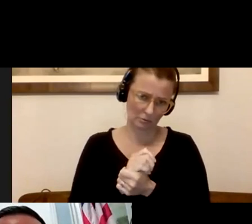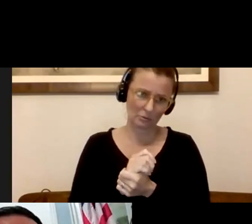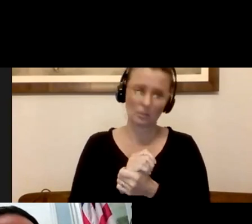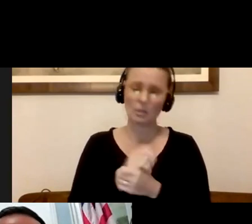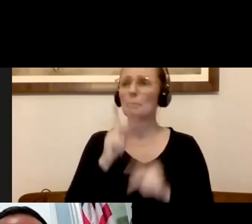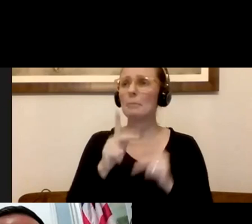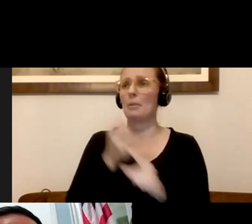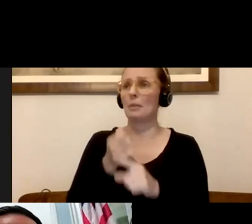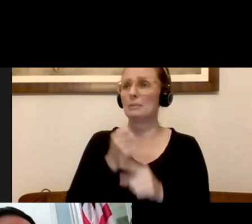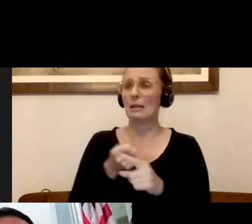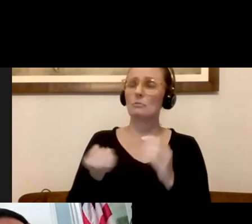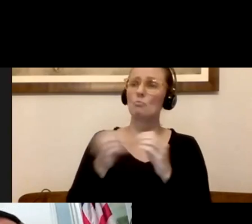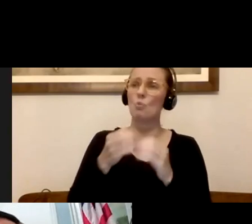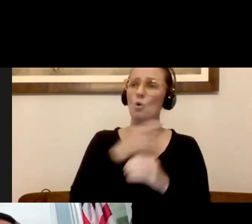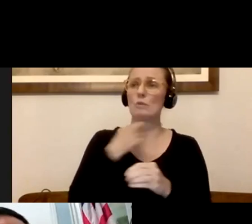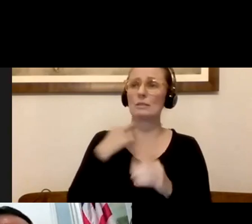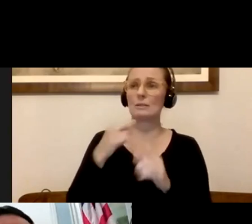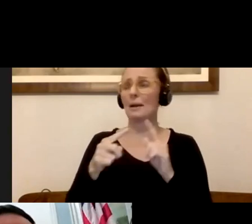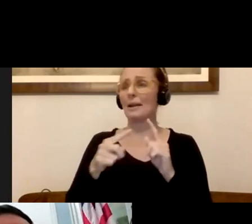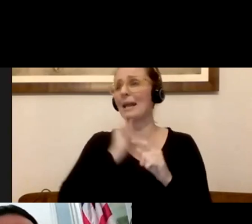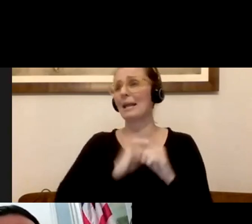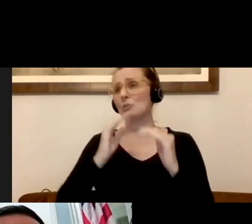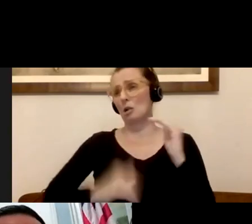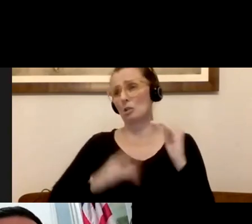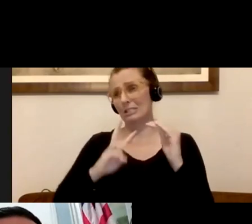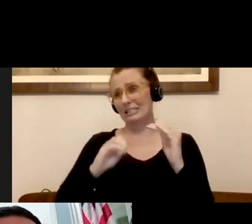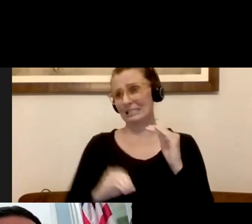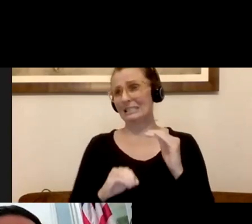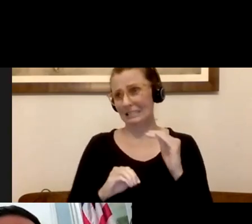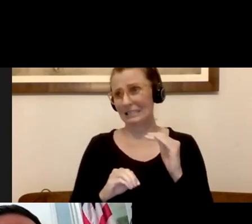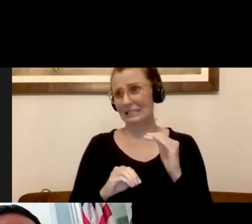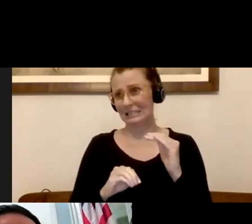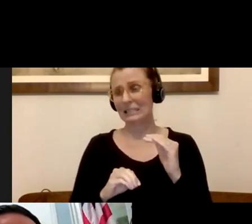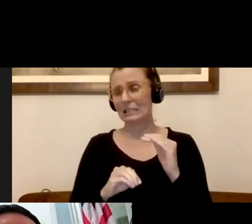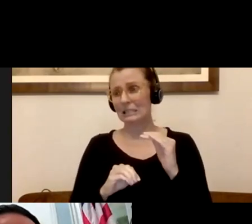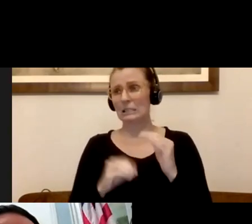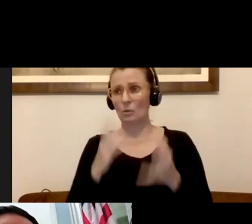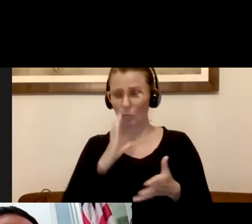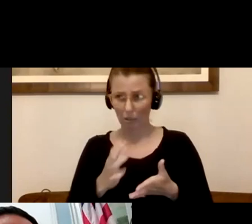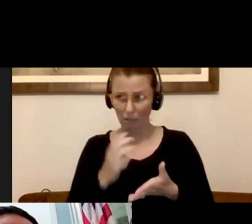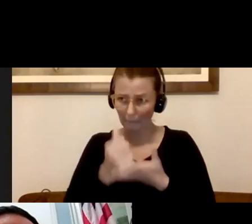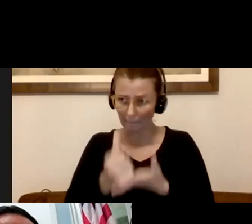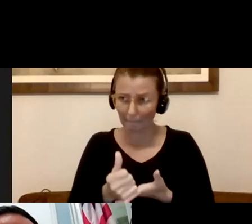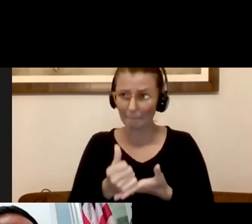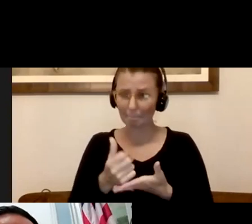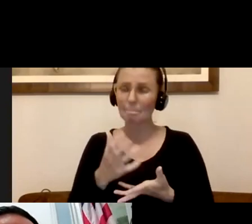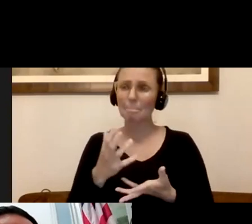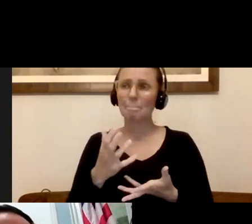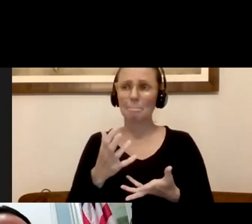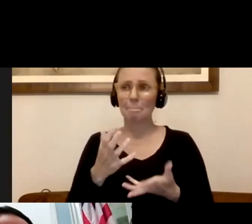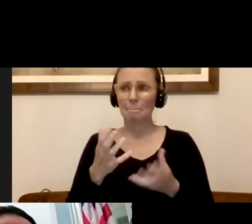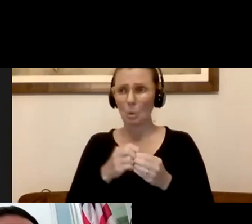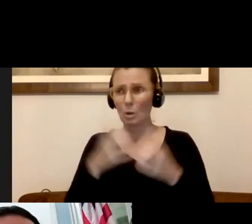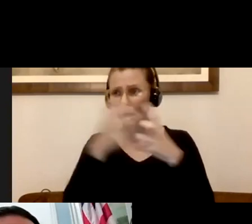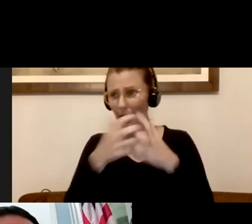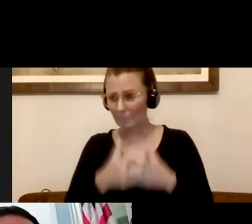of city's operations. As I mentioned earlier, we have a focus on those who are 60 or over or have underlying conditions as we think about what the